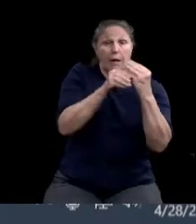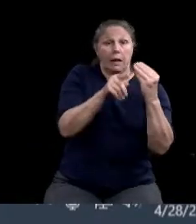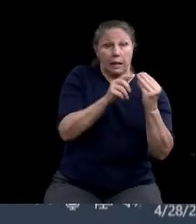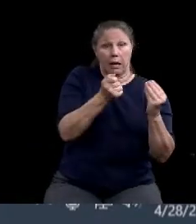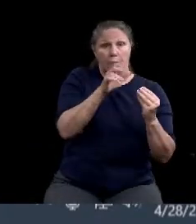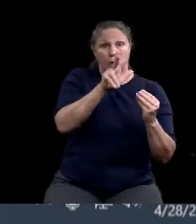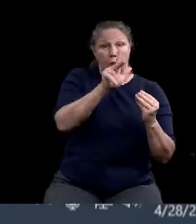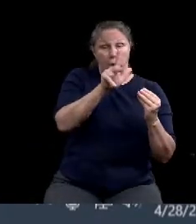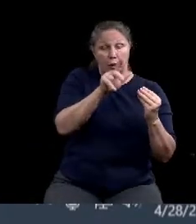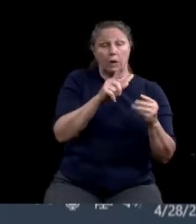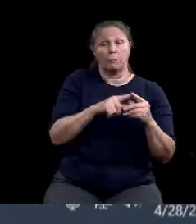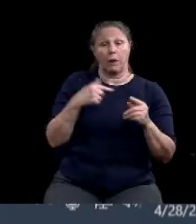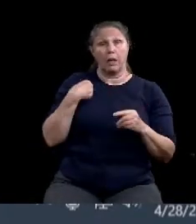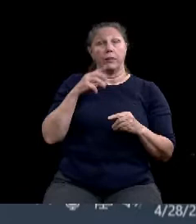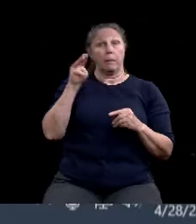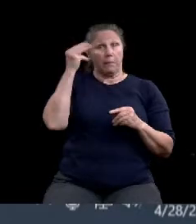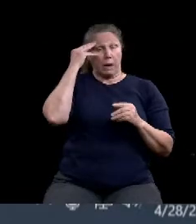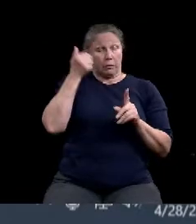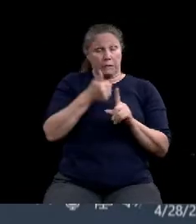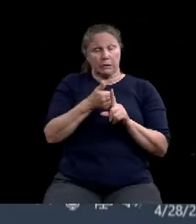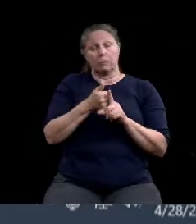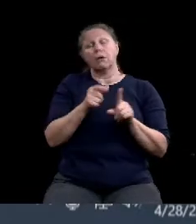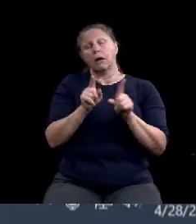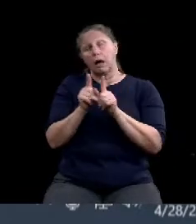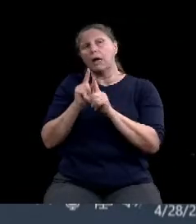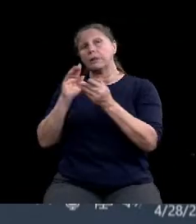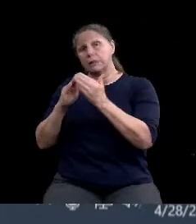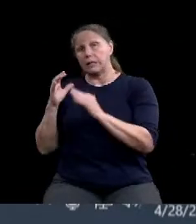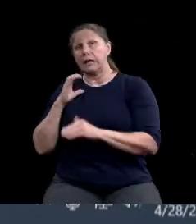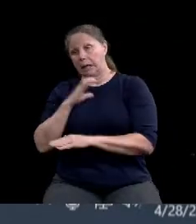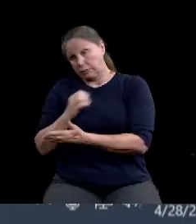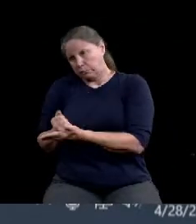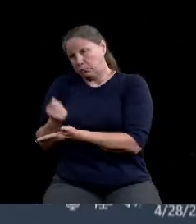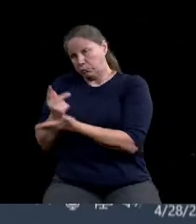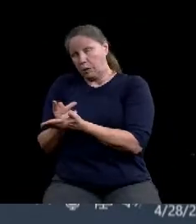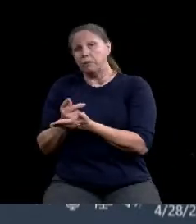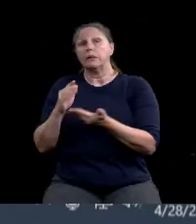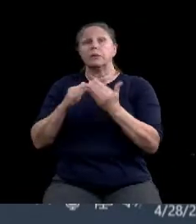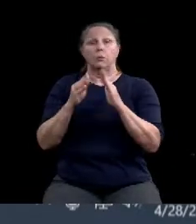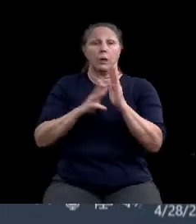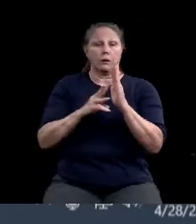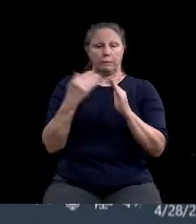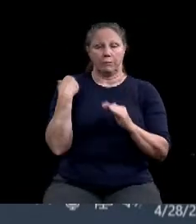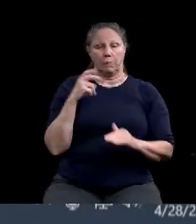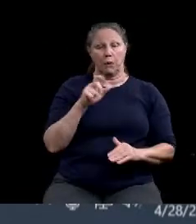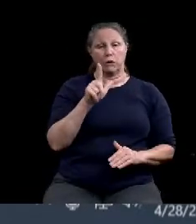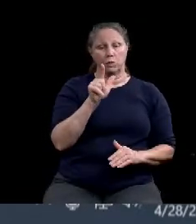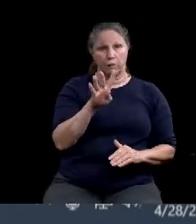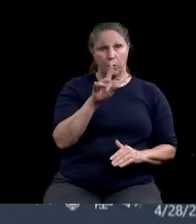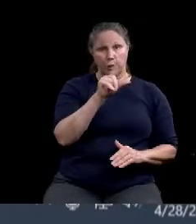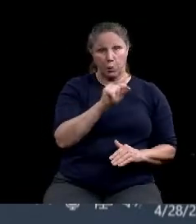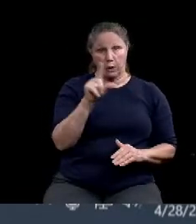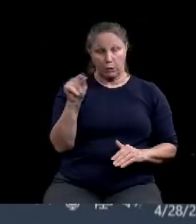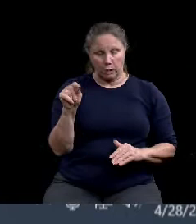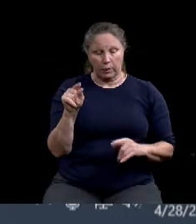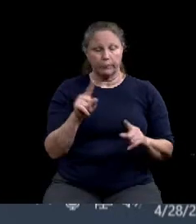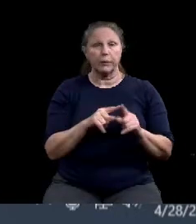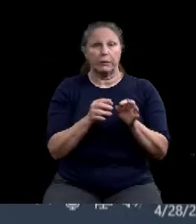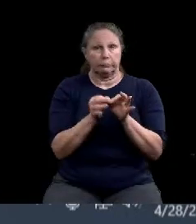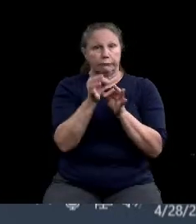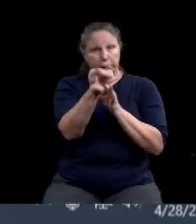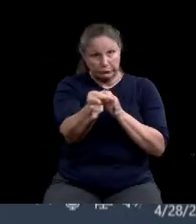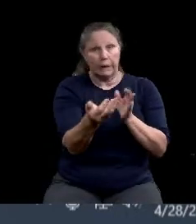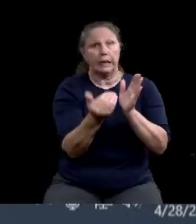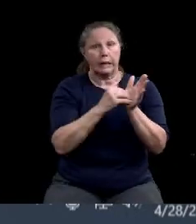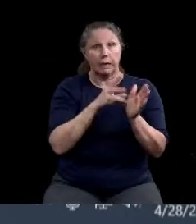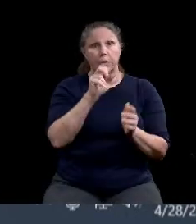ordered by the City Council of the City of Waco, Texas on March 24, 2020, and is extended on March 31, 2020, and April 14, 2020, and